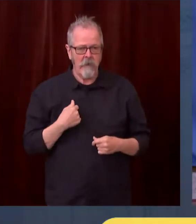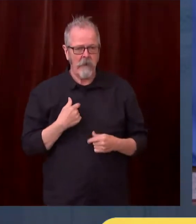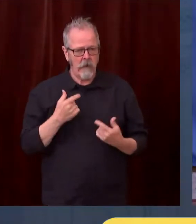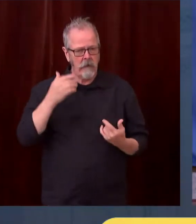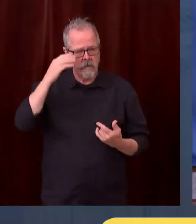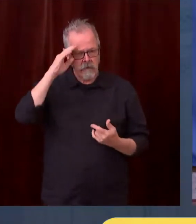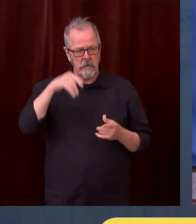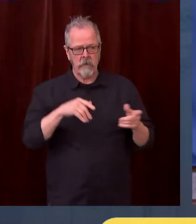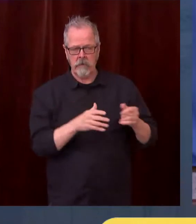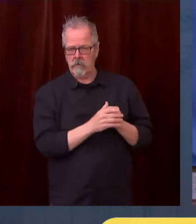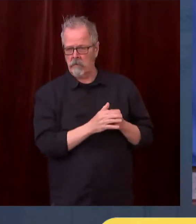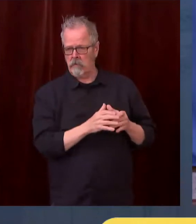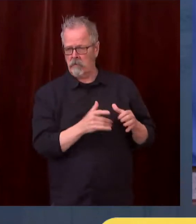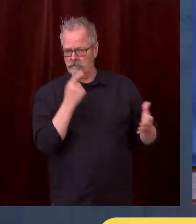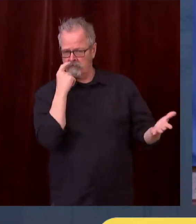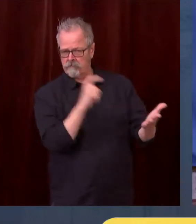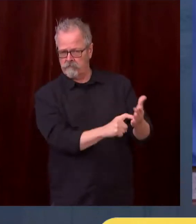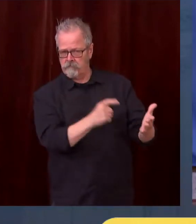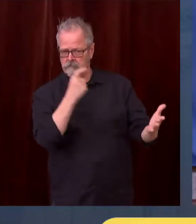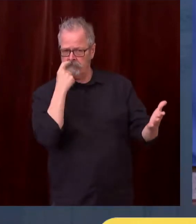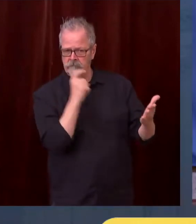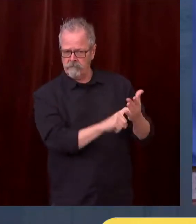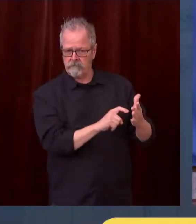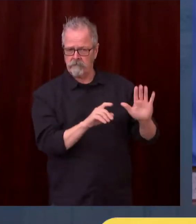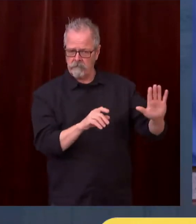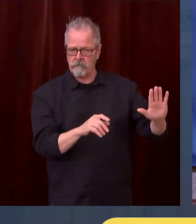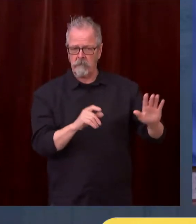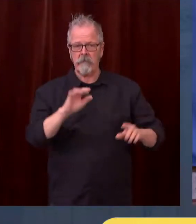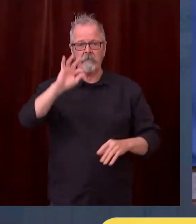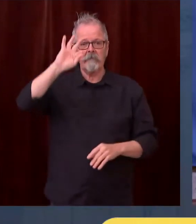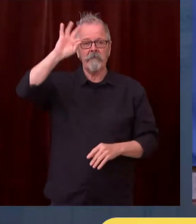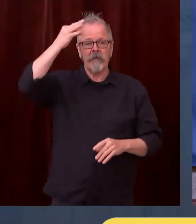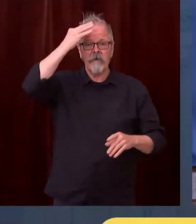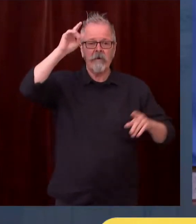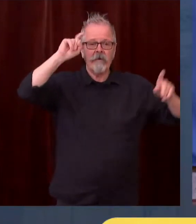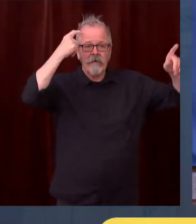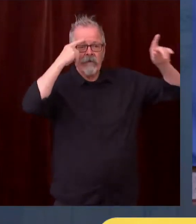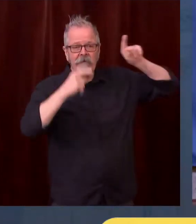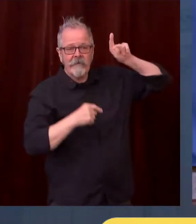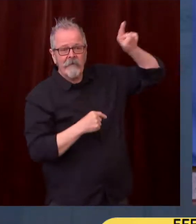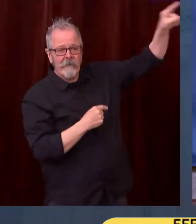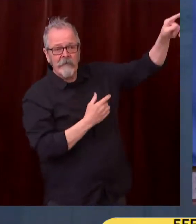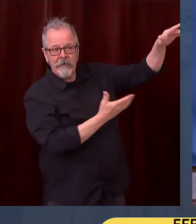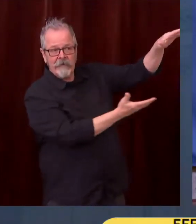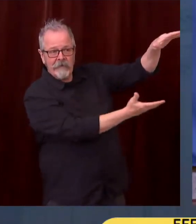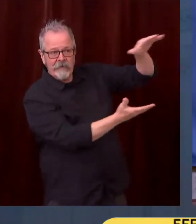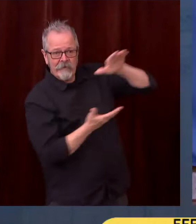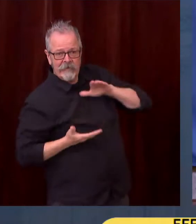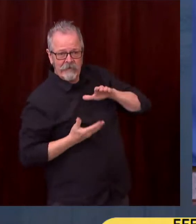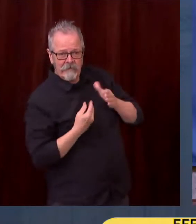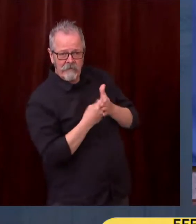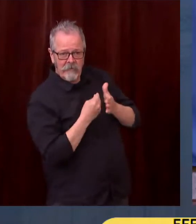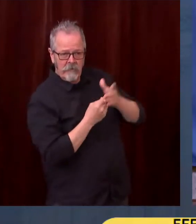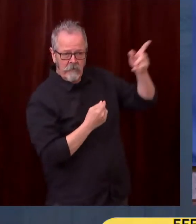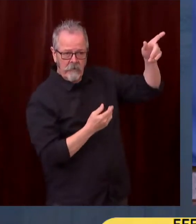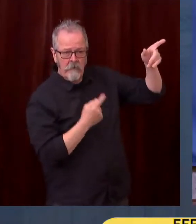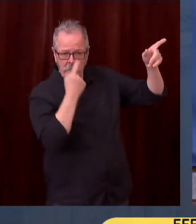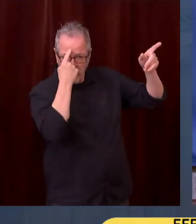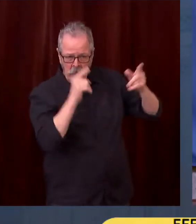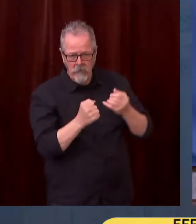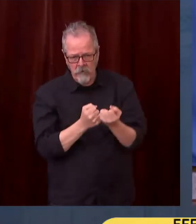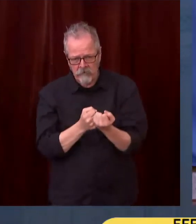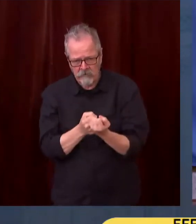Biden. So we need to take both of those things into consideration now as sort of a new situation that exists.